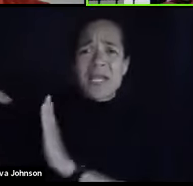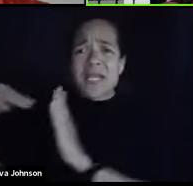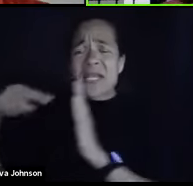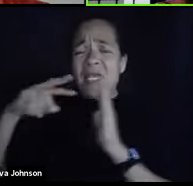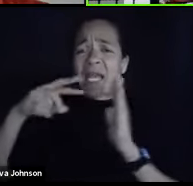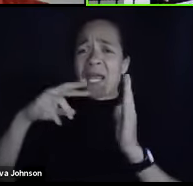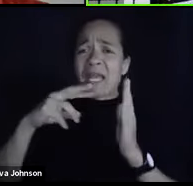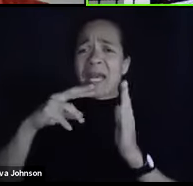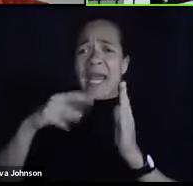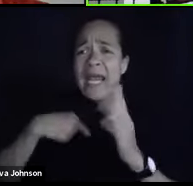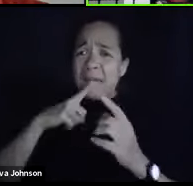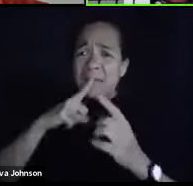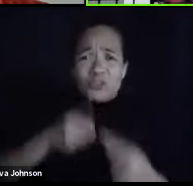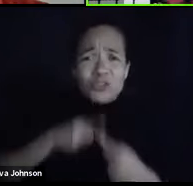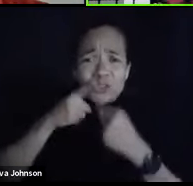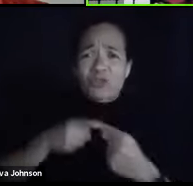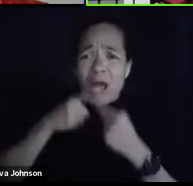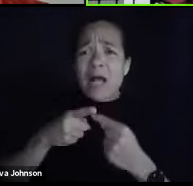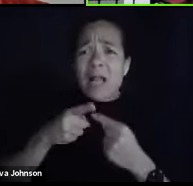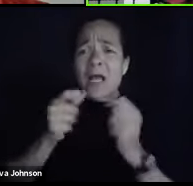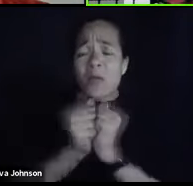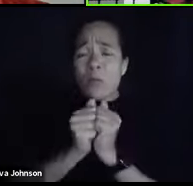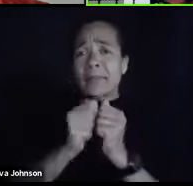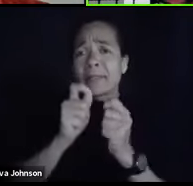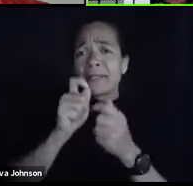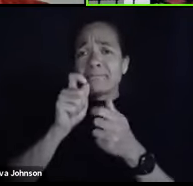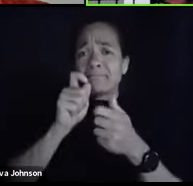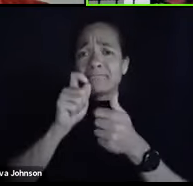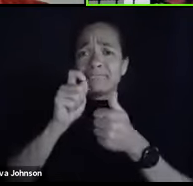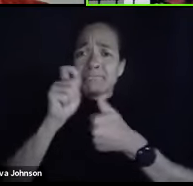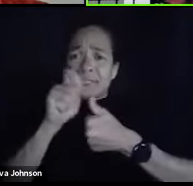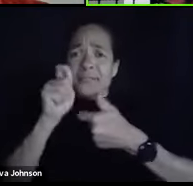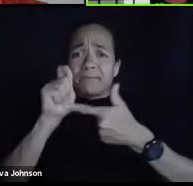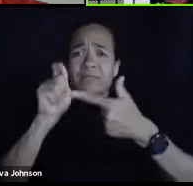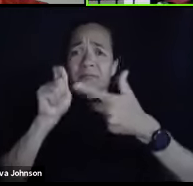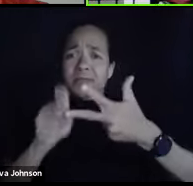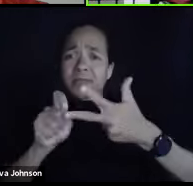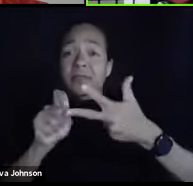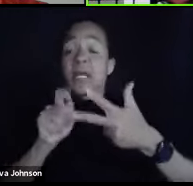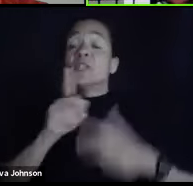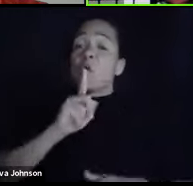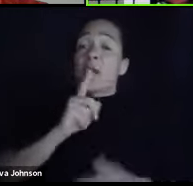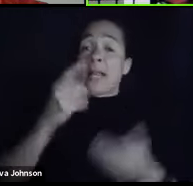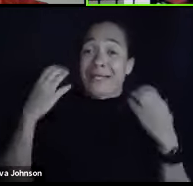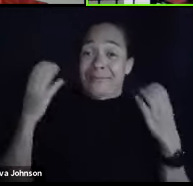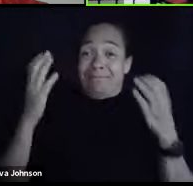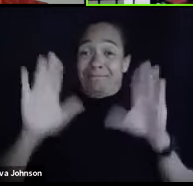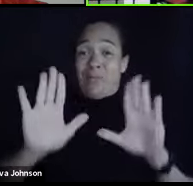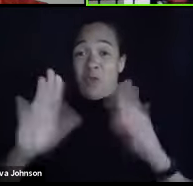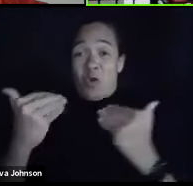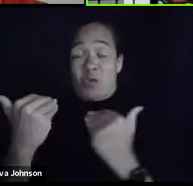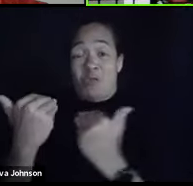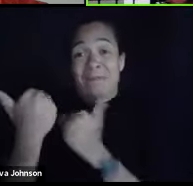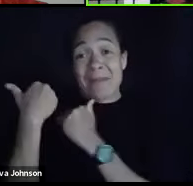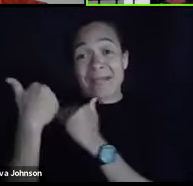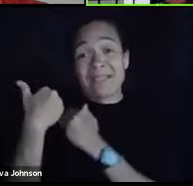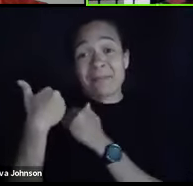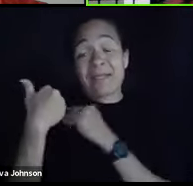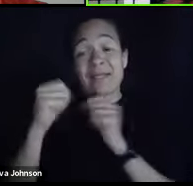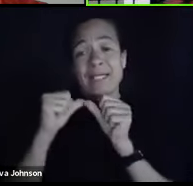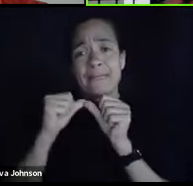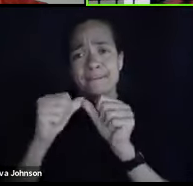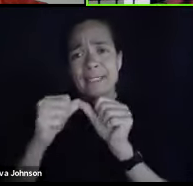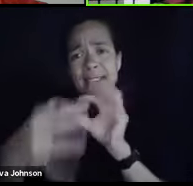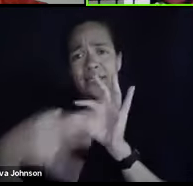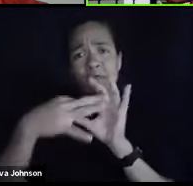may have. So it's going to be more on the students, the responsibility for staying engaged, and for letting